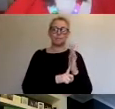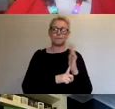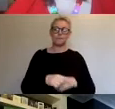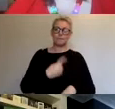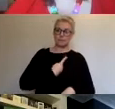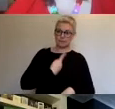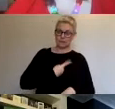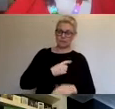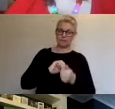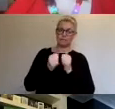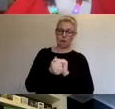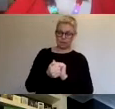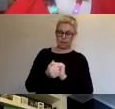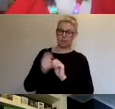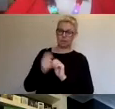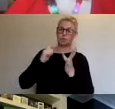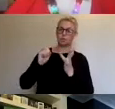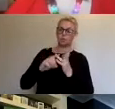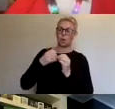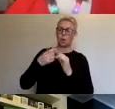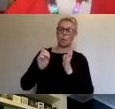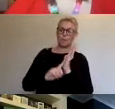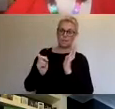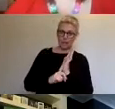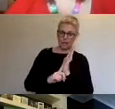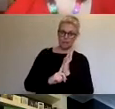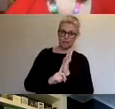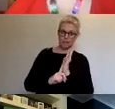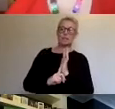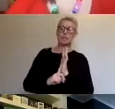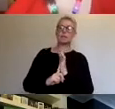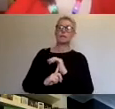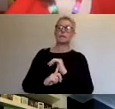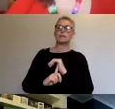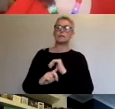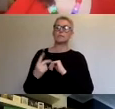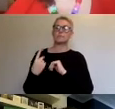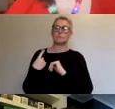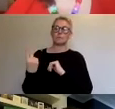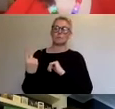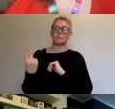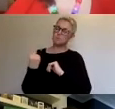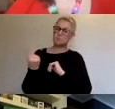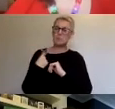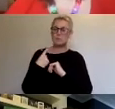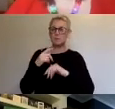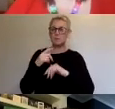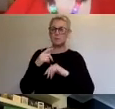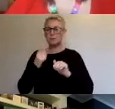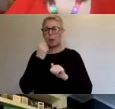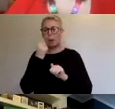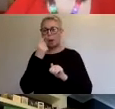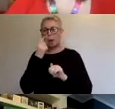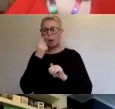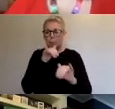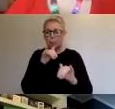Bell from the space, who's another digital associate. We're kind of began a scoping process, which